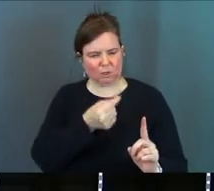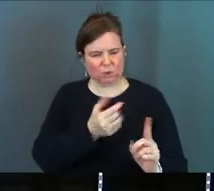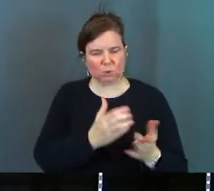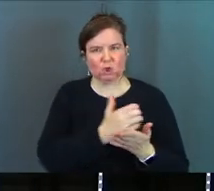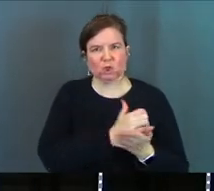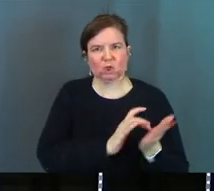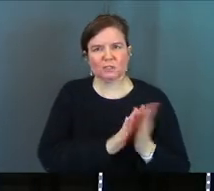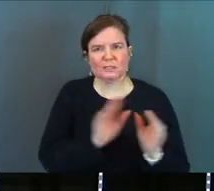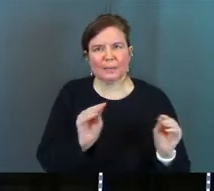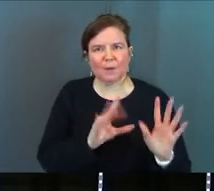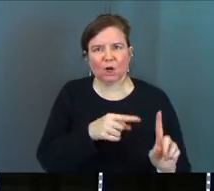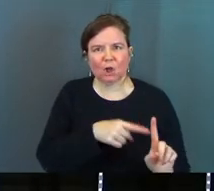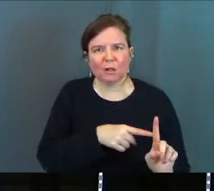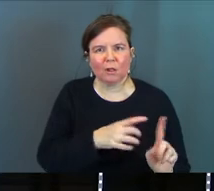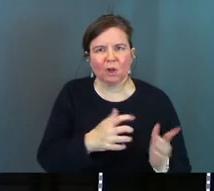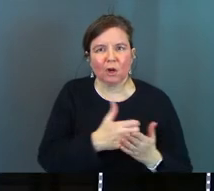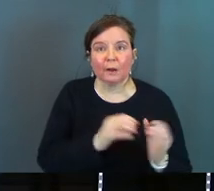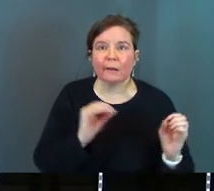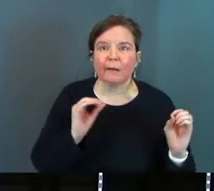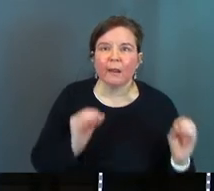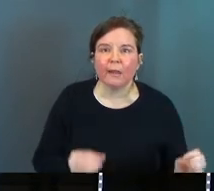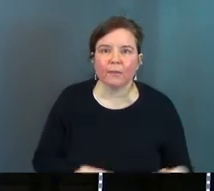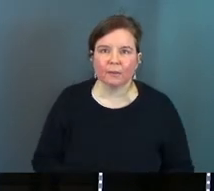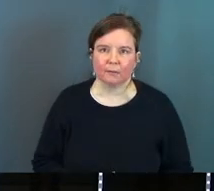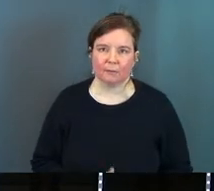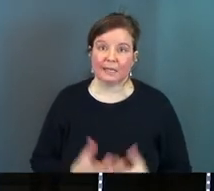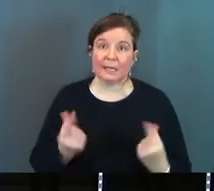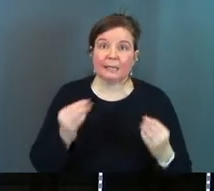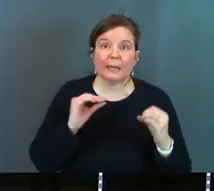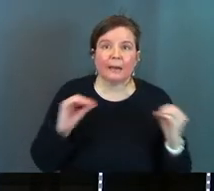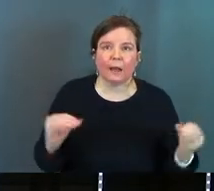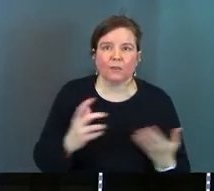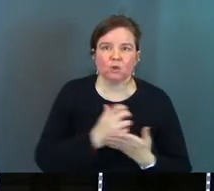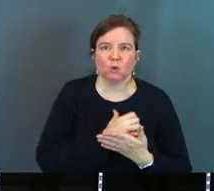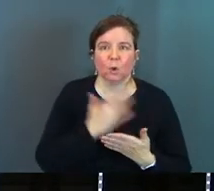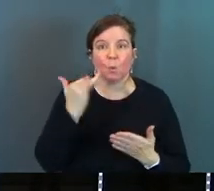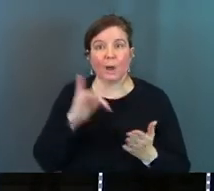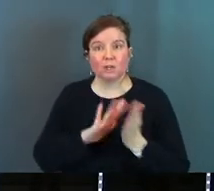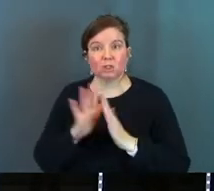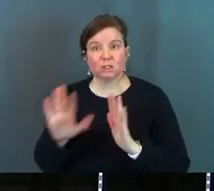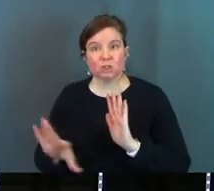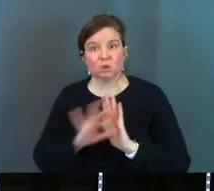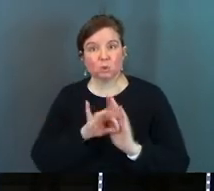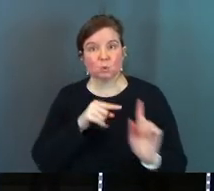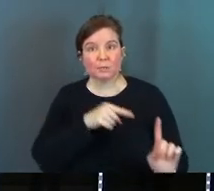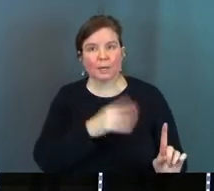Jesus miracle here nothing why did Jesus choose him